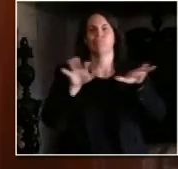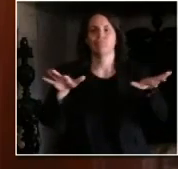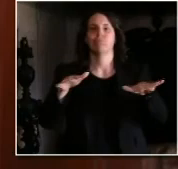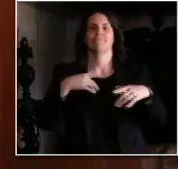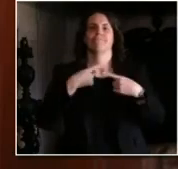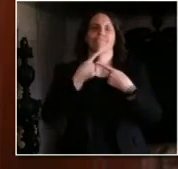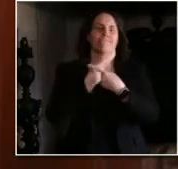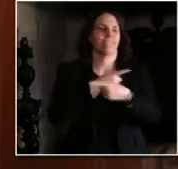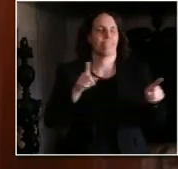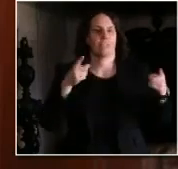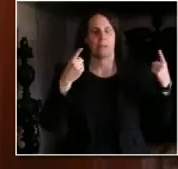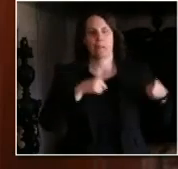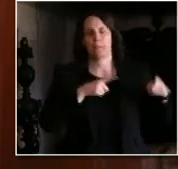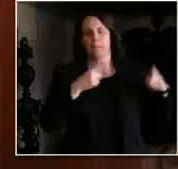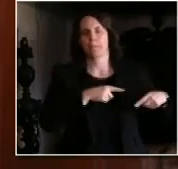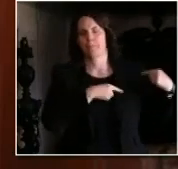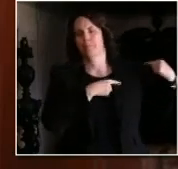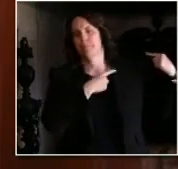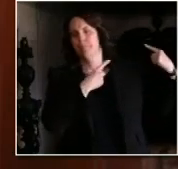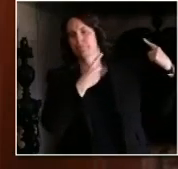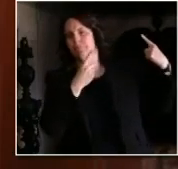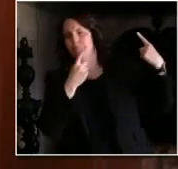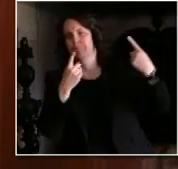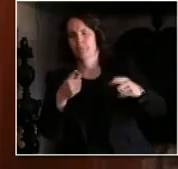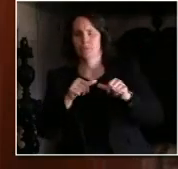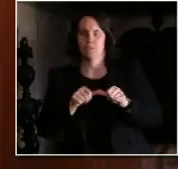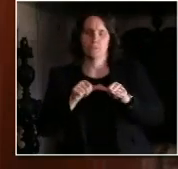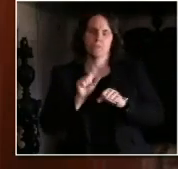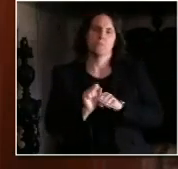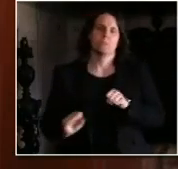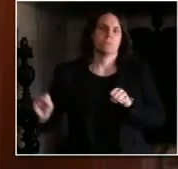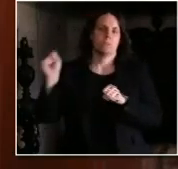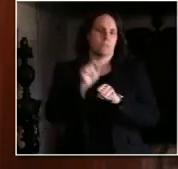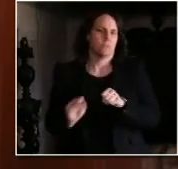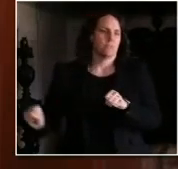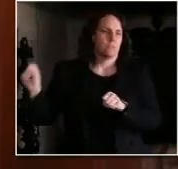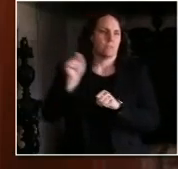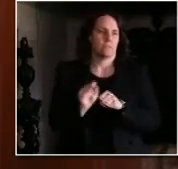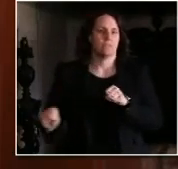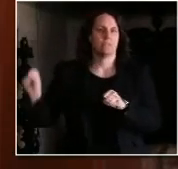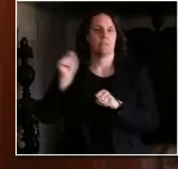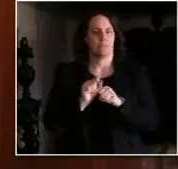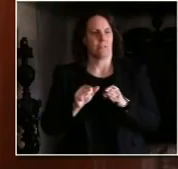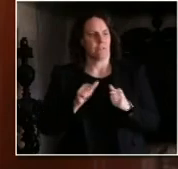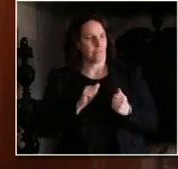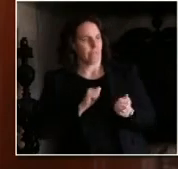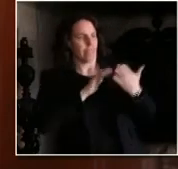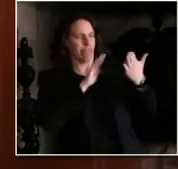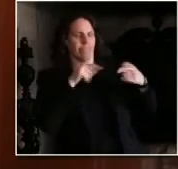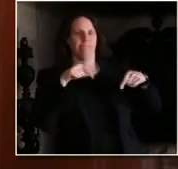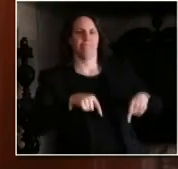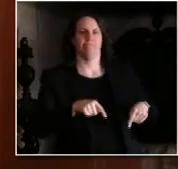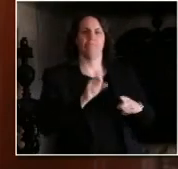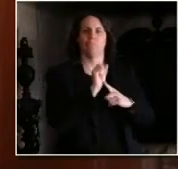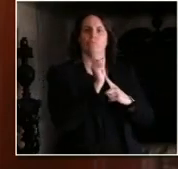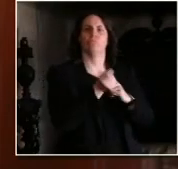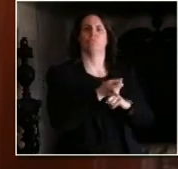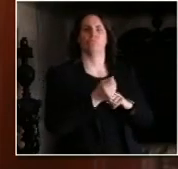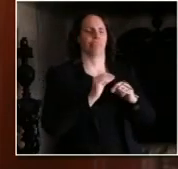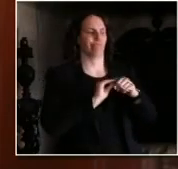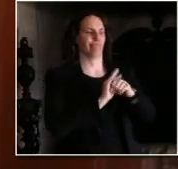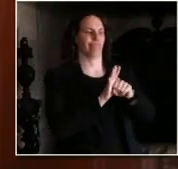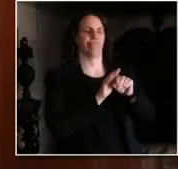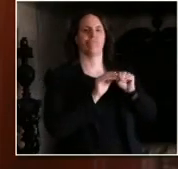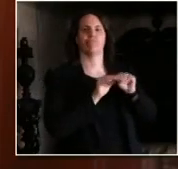We've been working around the clock to respond to and prevent the spread of COVID-19 in Wisconsin. And as I've said